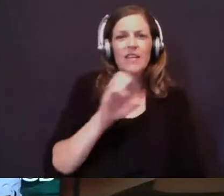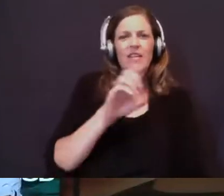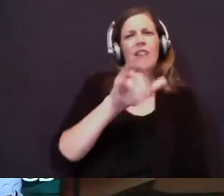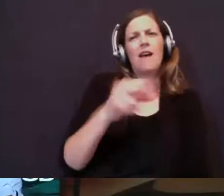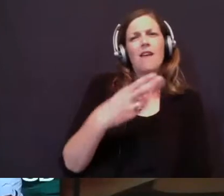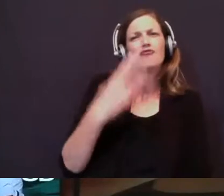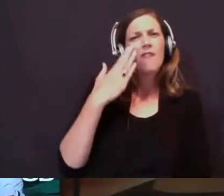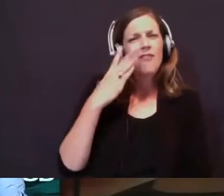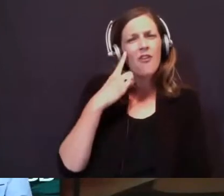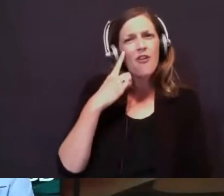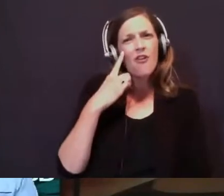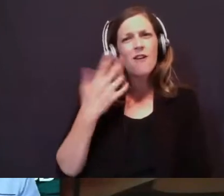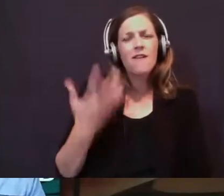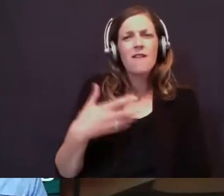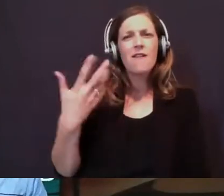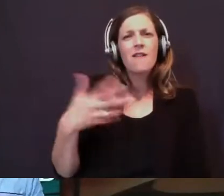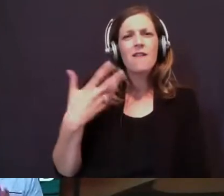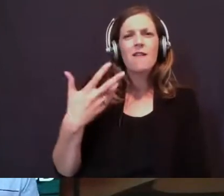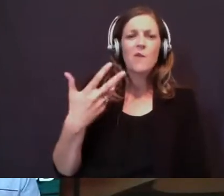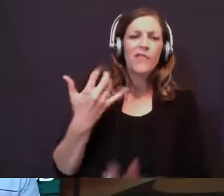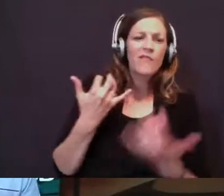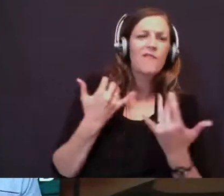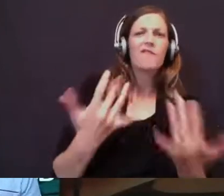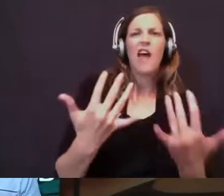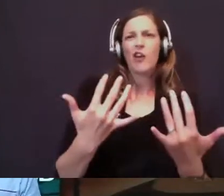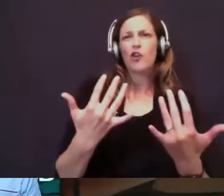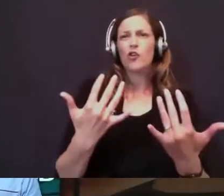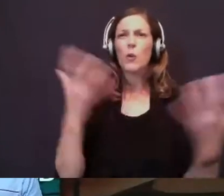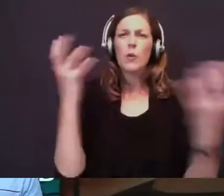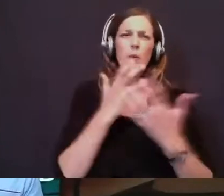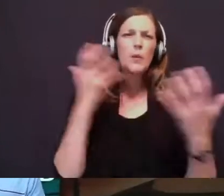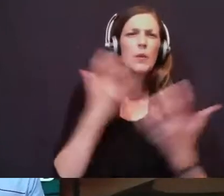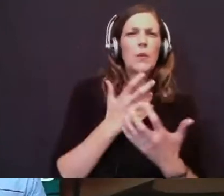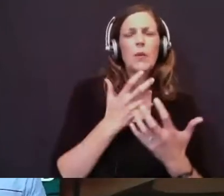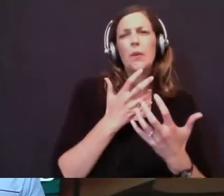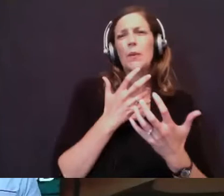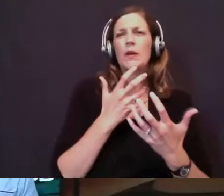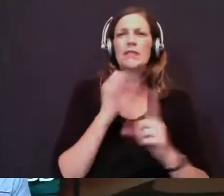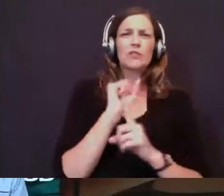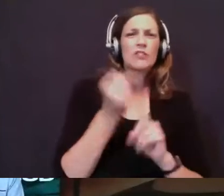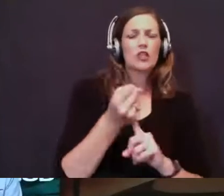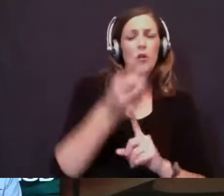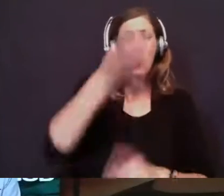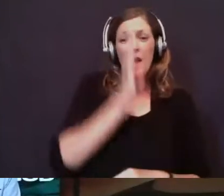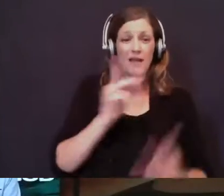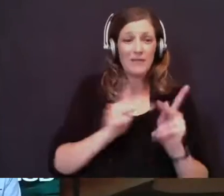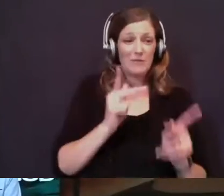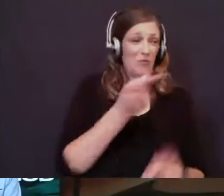with the fire and this grand spectacle, that God's people are going to turn and come back to him,